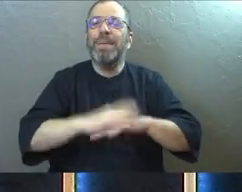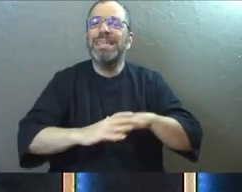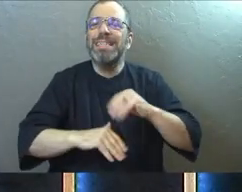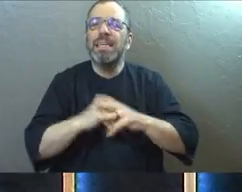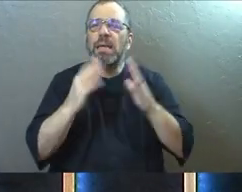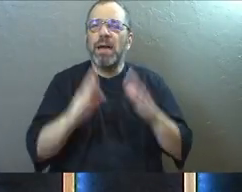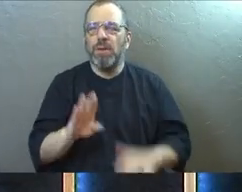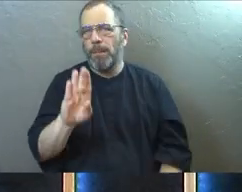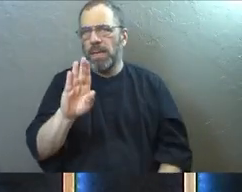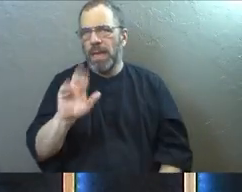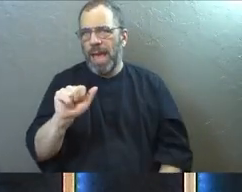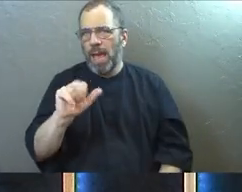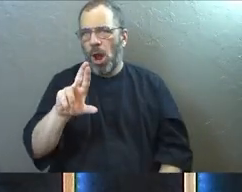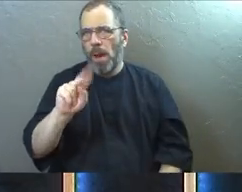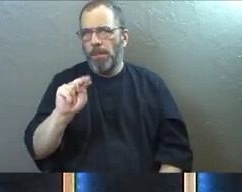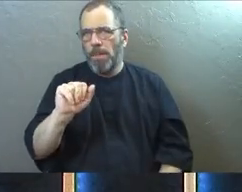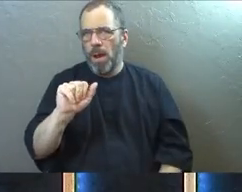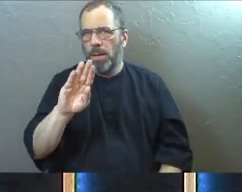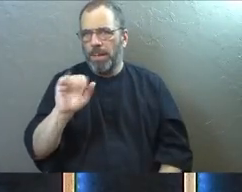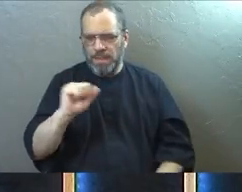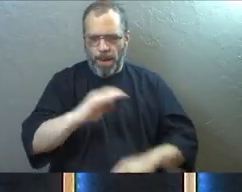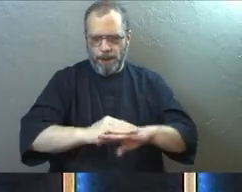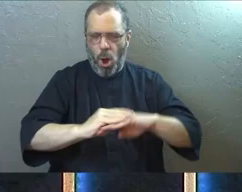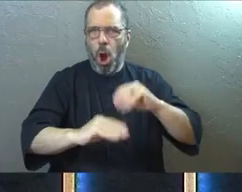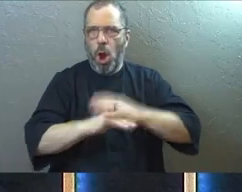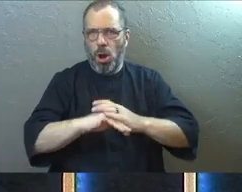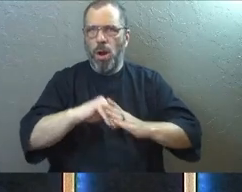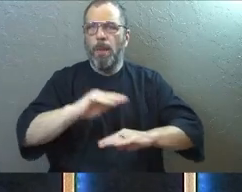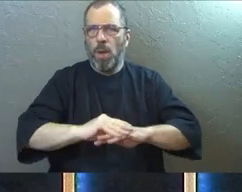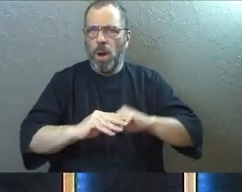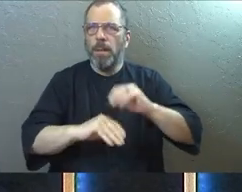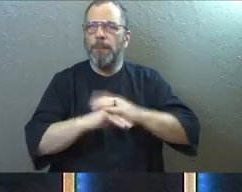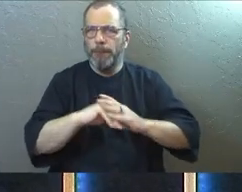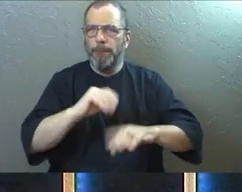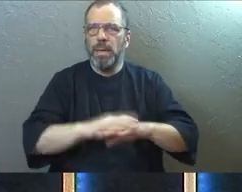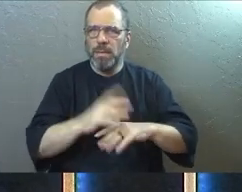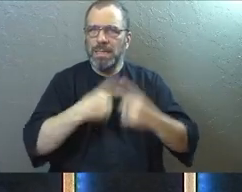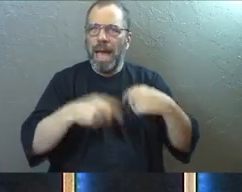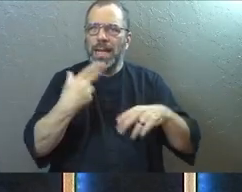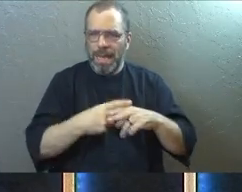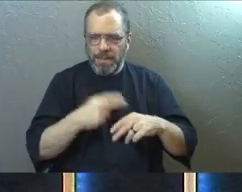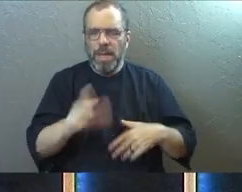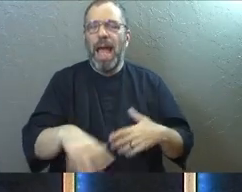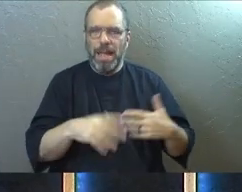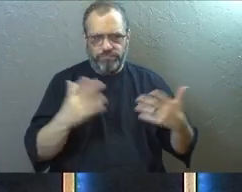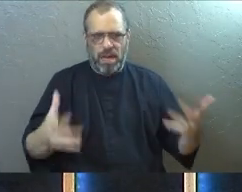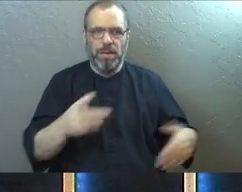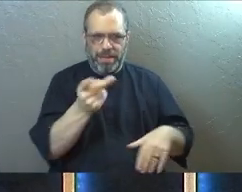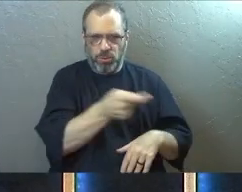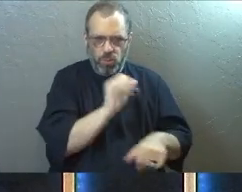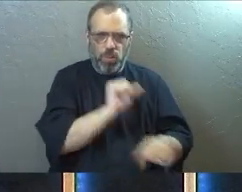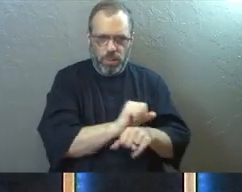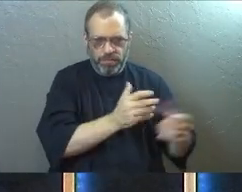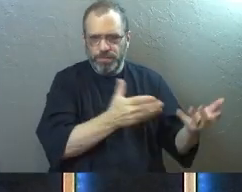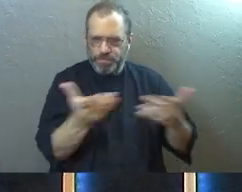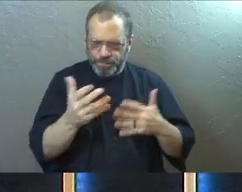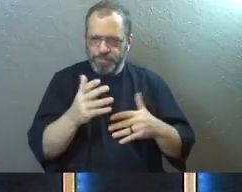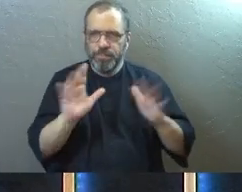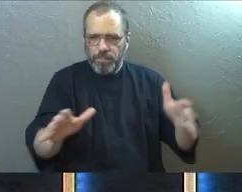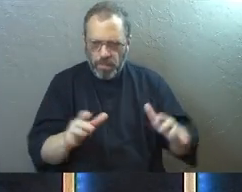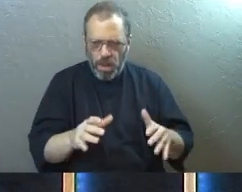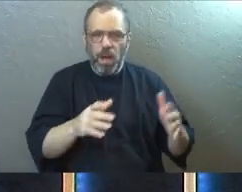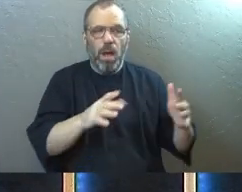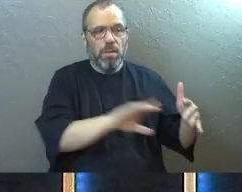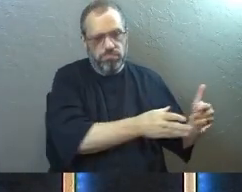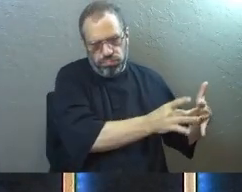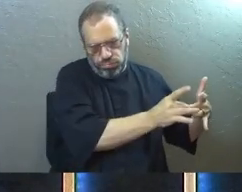saying, this is what I've been called to do by God is to preach the good news to the Gentiles and bring them in to this family. So